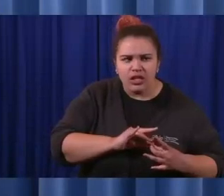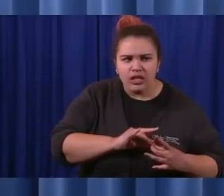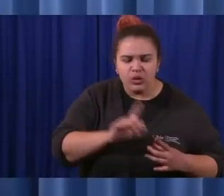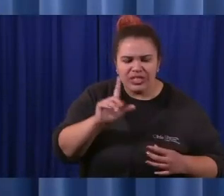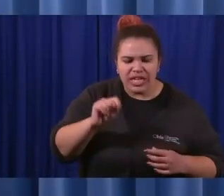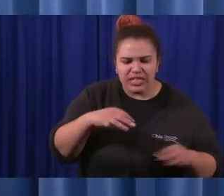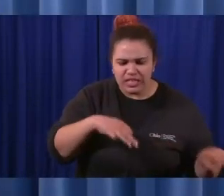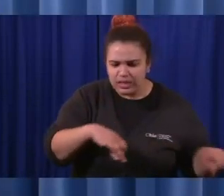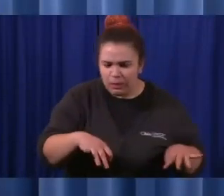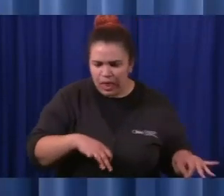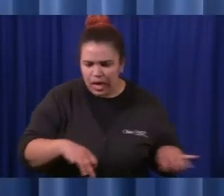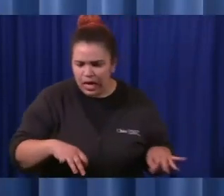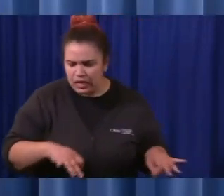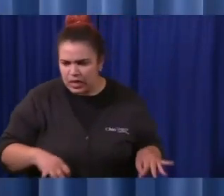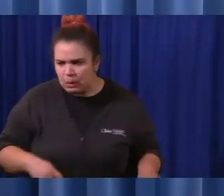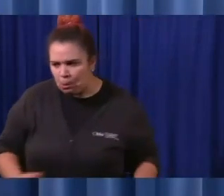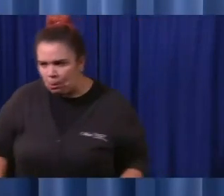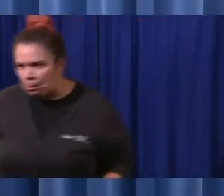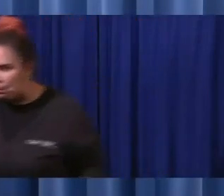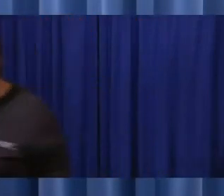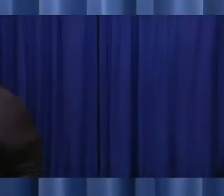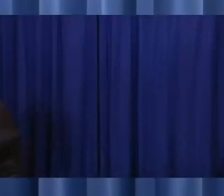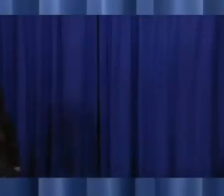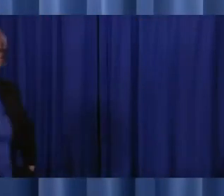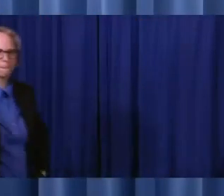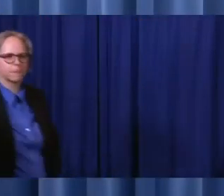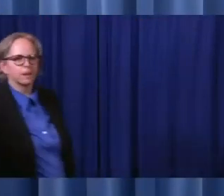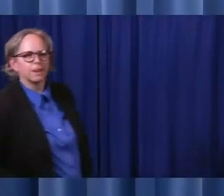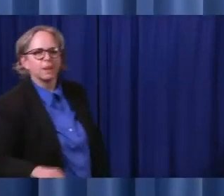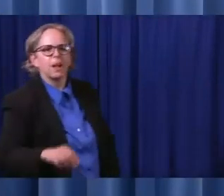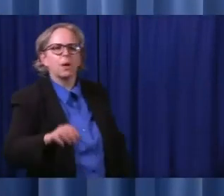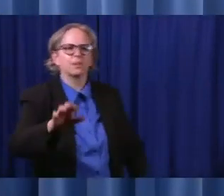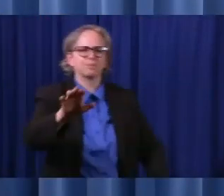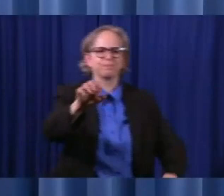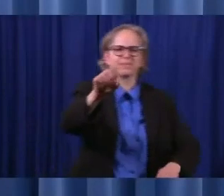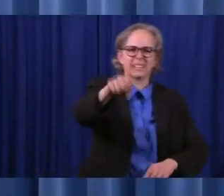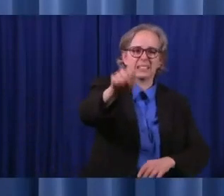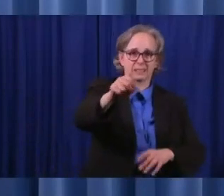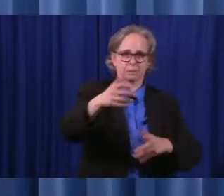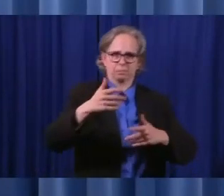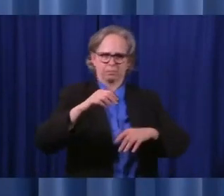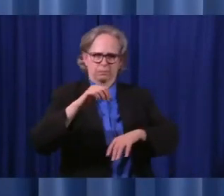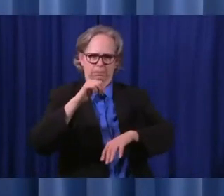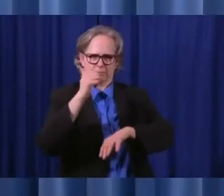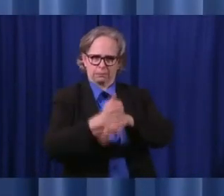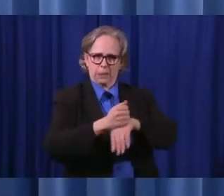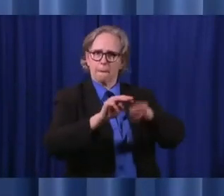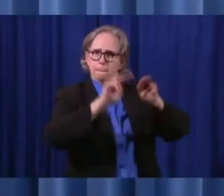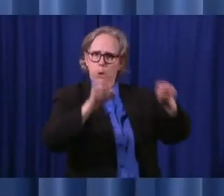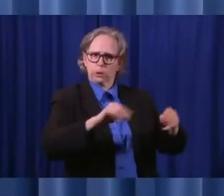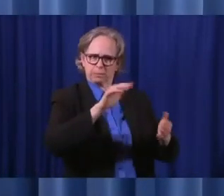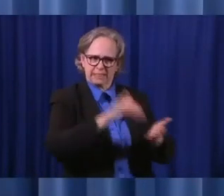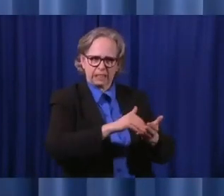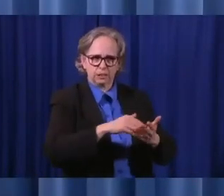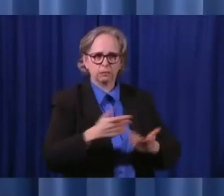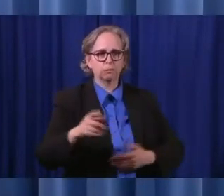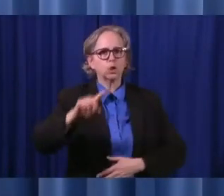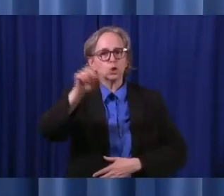We will have information in regard to the museum center, the zoos,